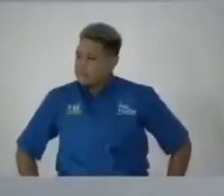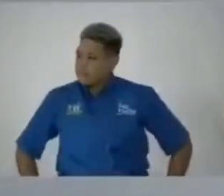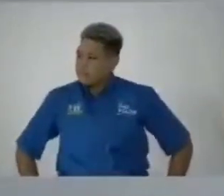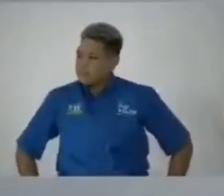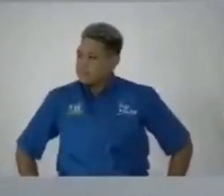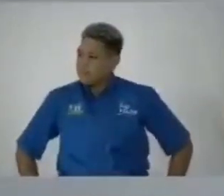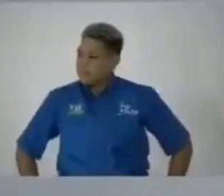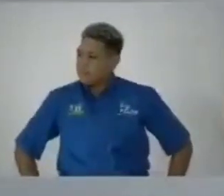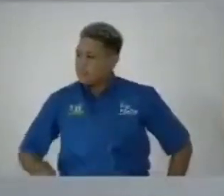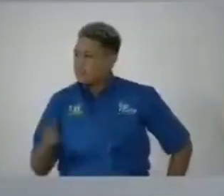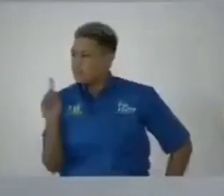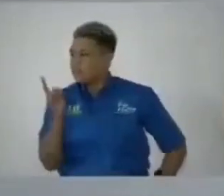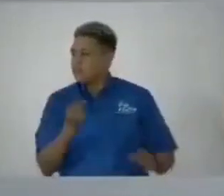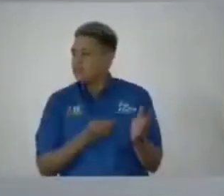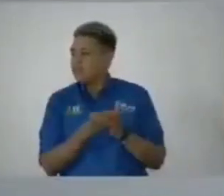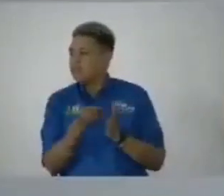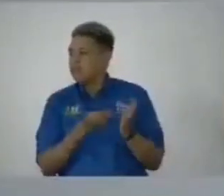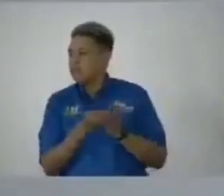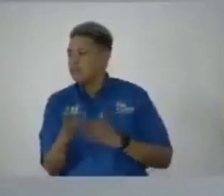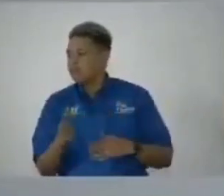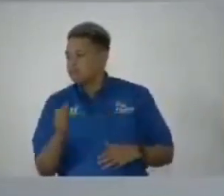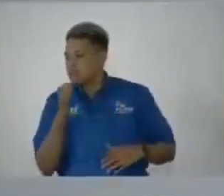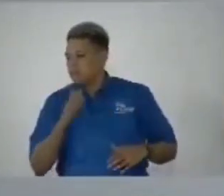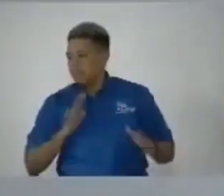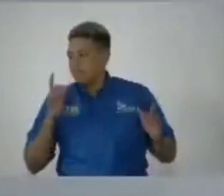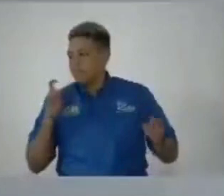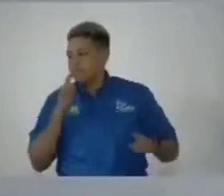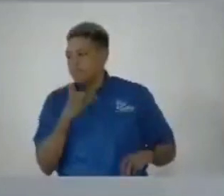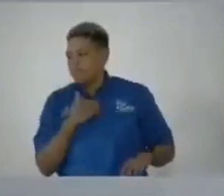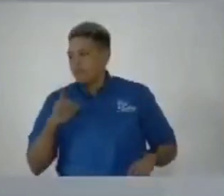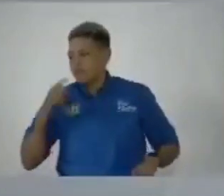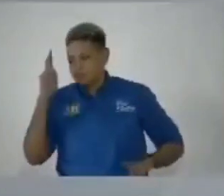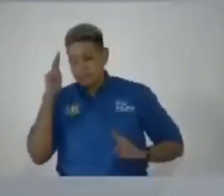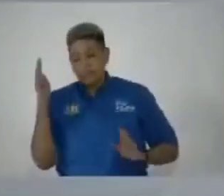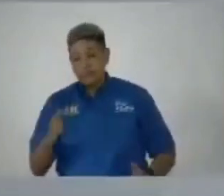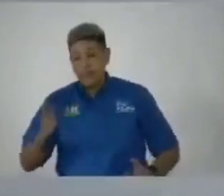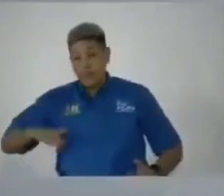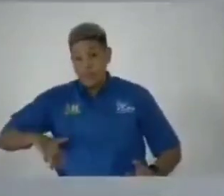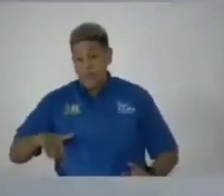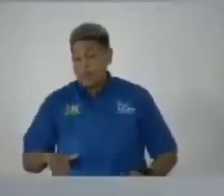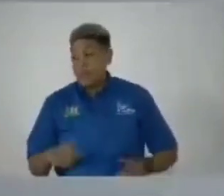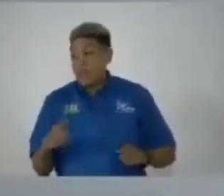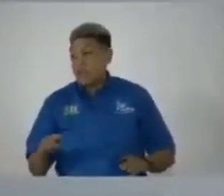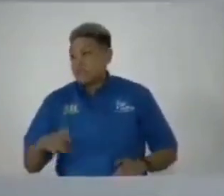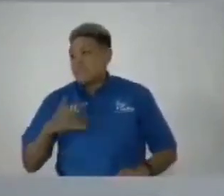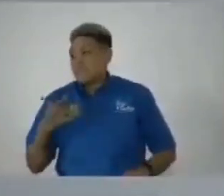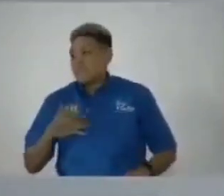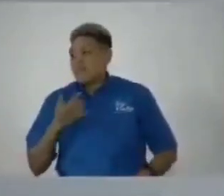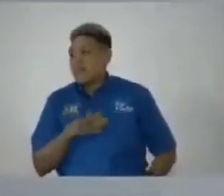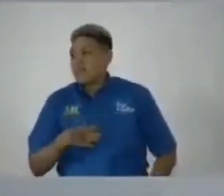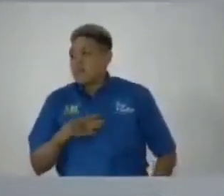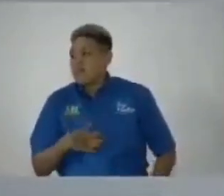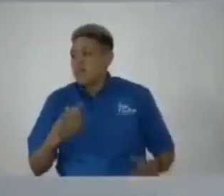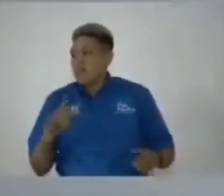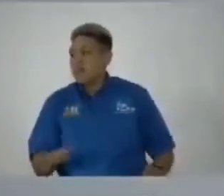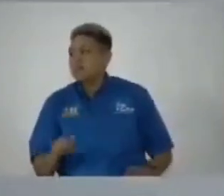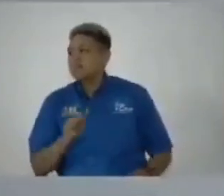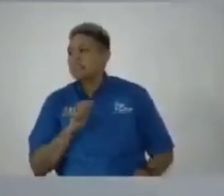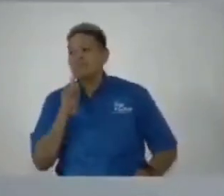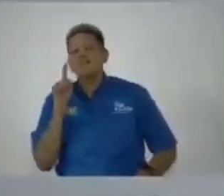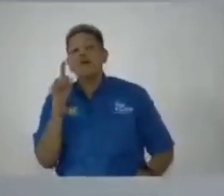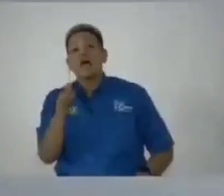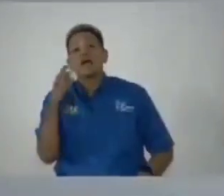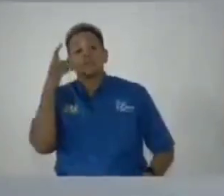madam speaker as a member of this honorable house that feels aggrieved i am